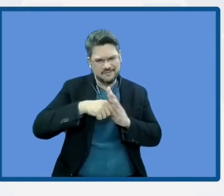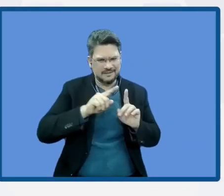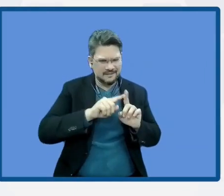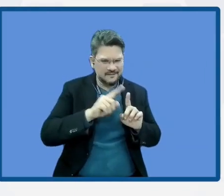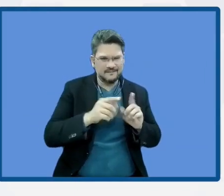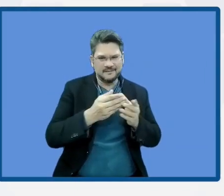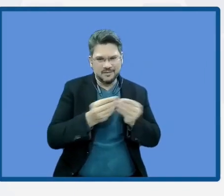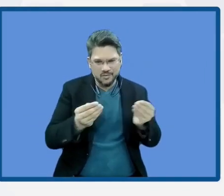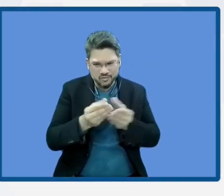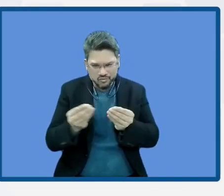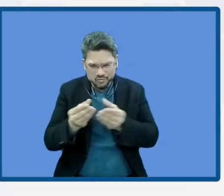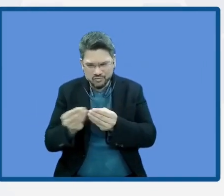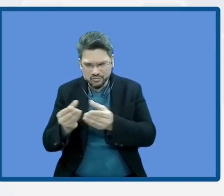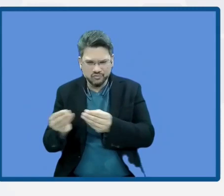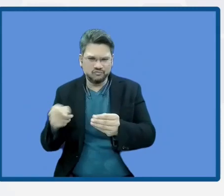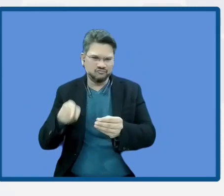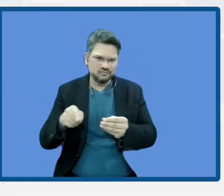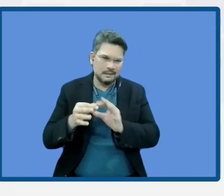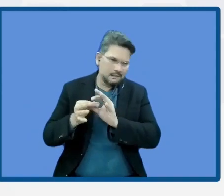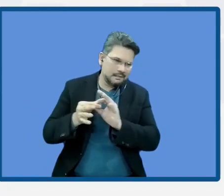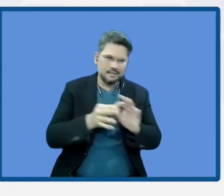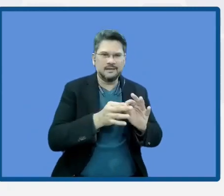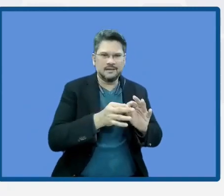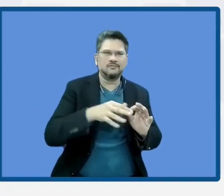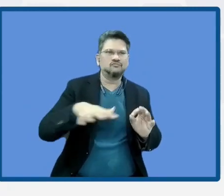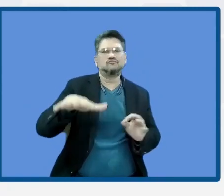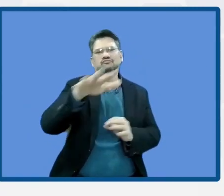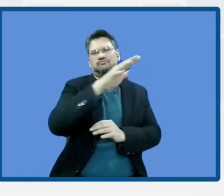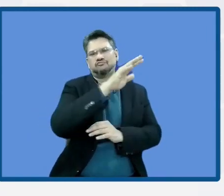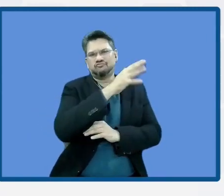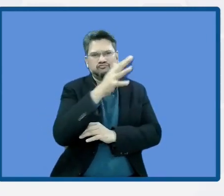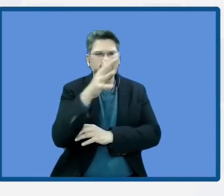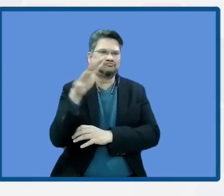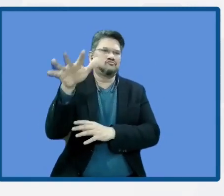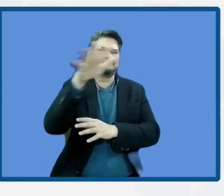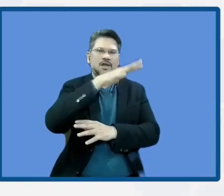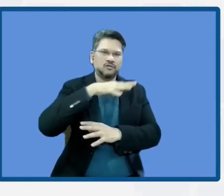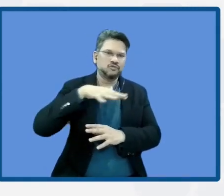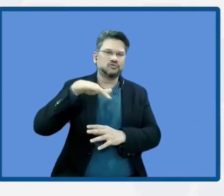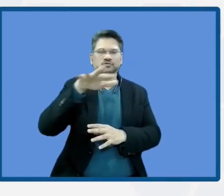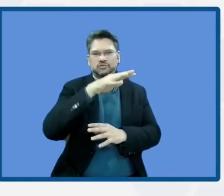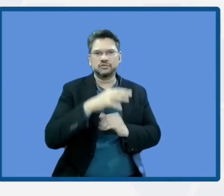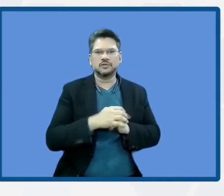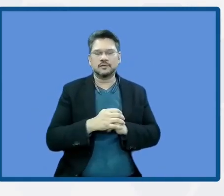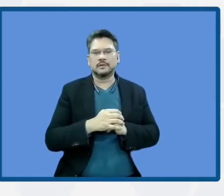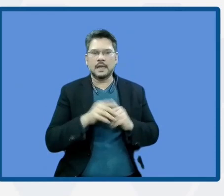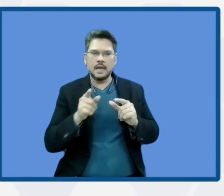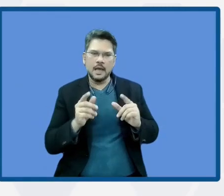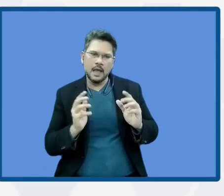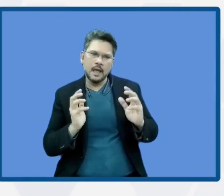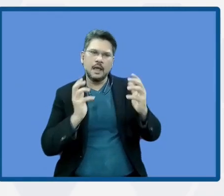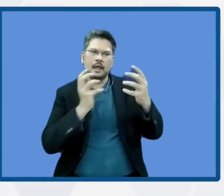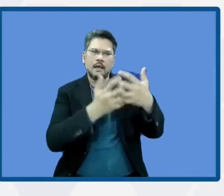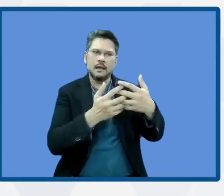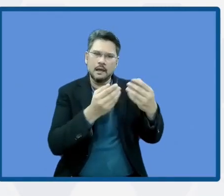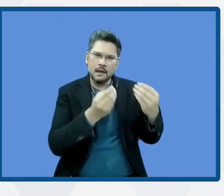So we need to link it, and that is by taking advantage of the green infrastructure